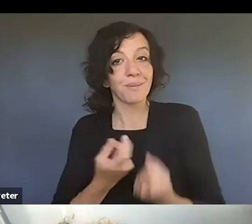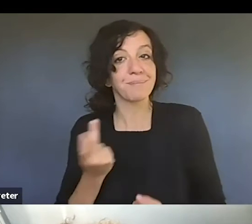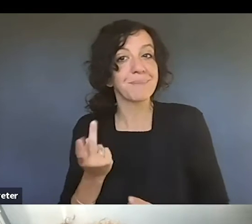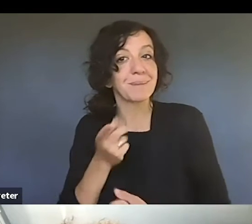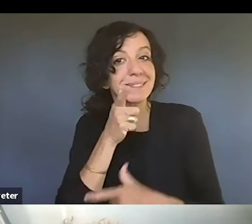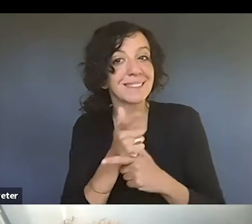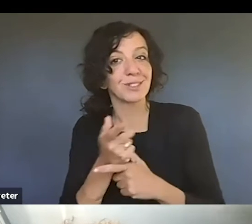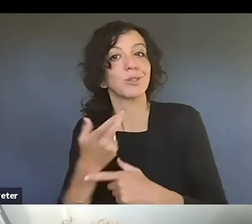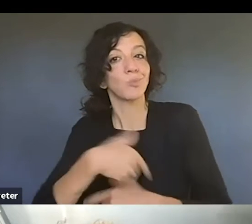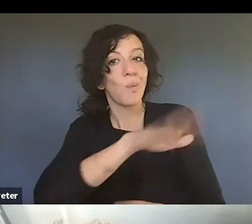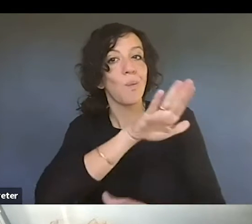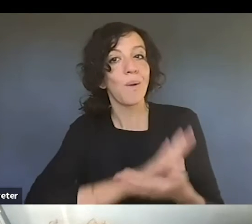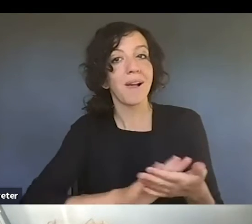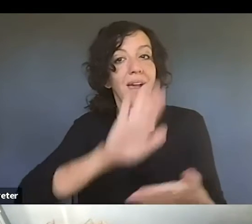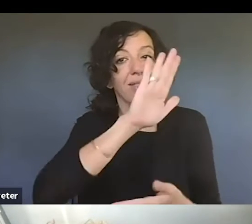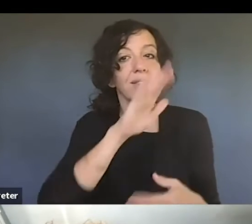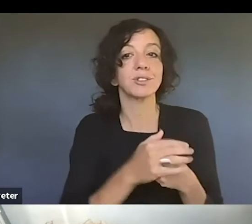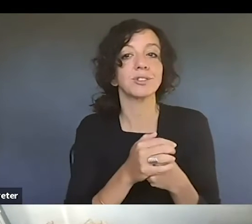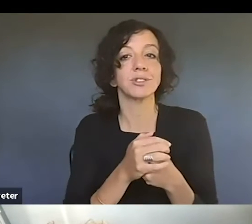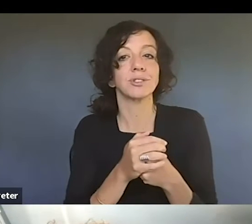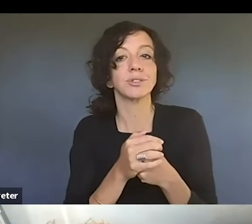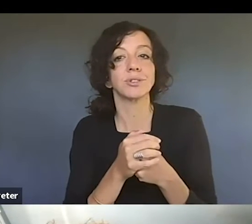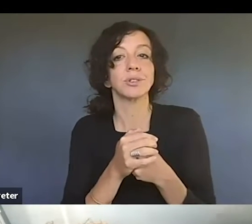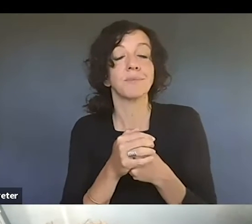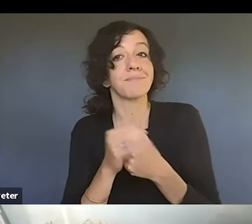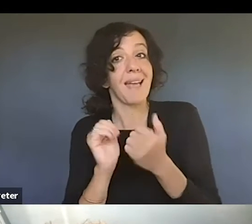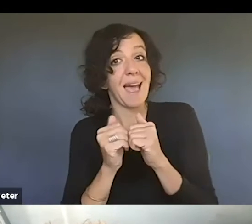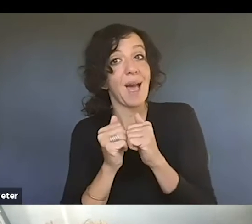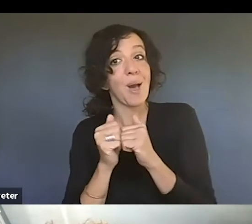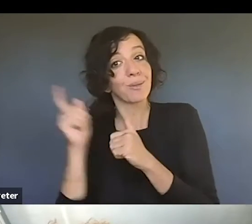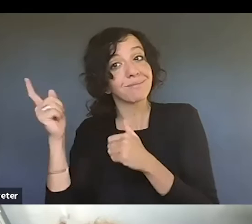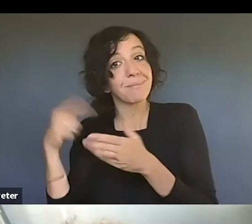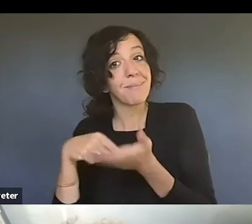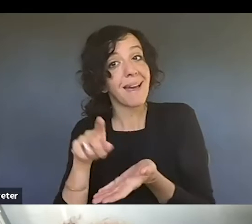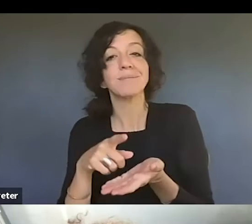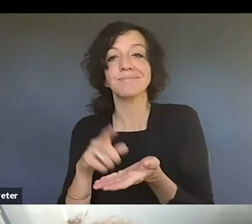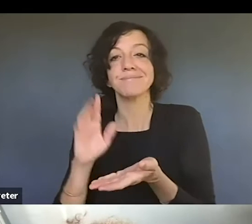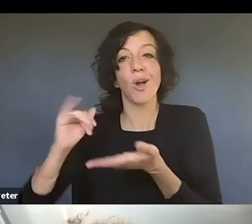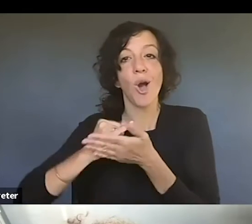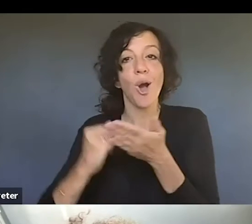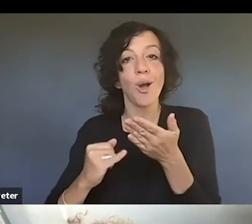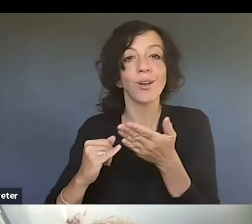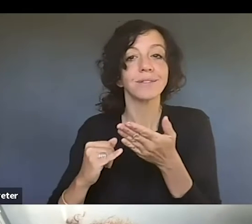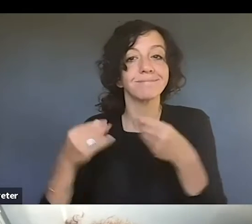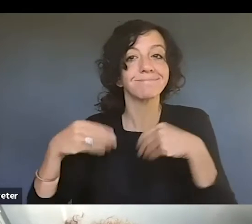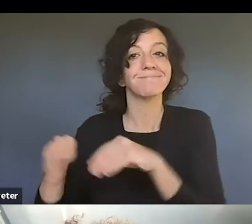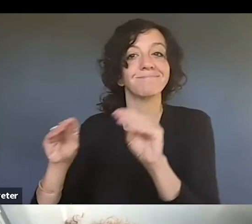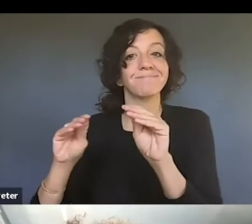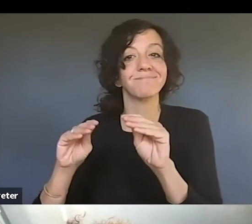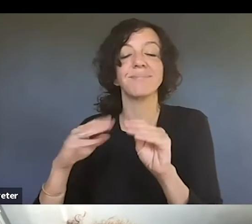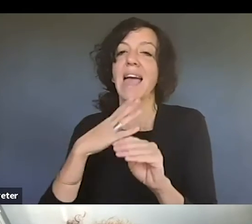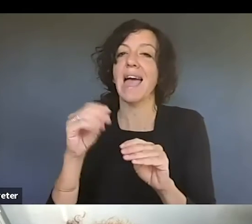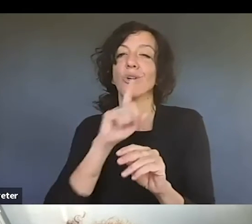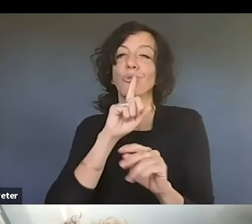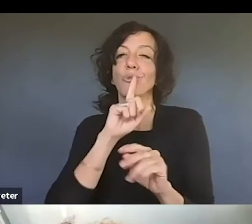um, with the income from being an artist and being a, an art professor ultimately,